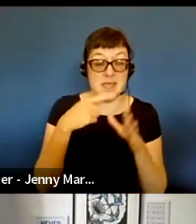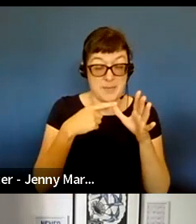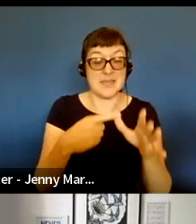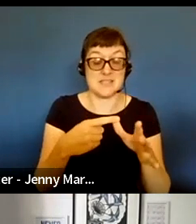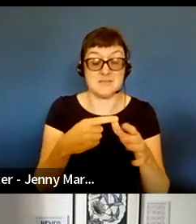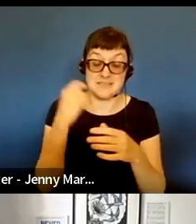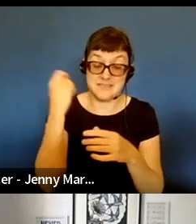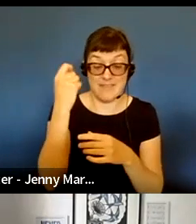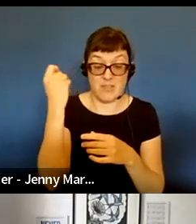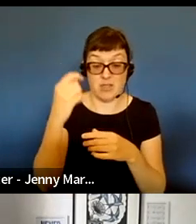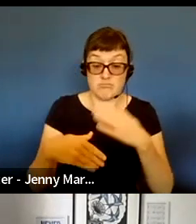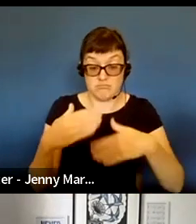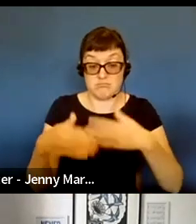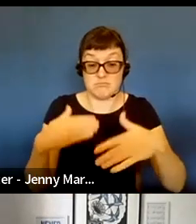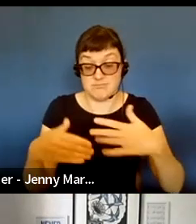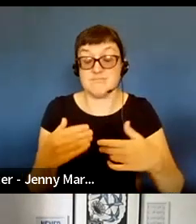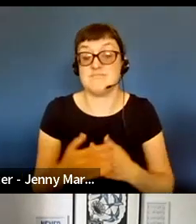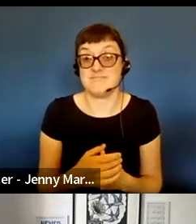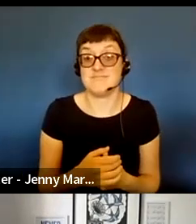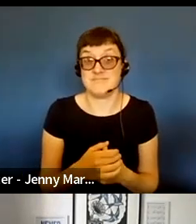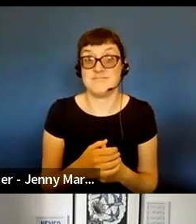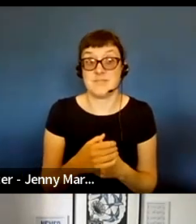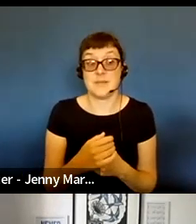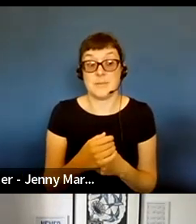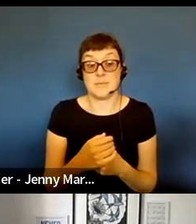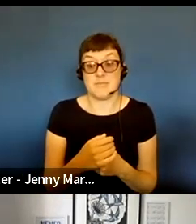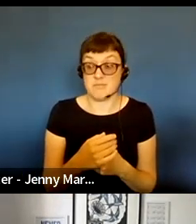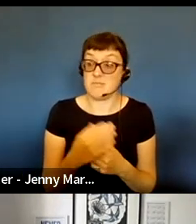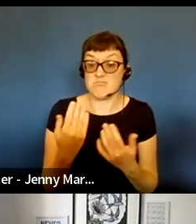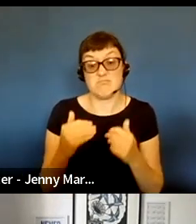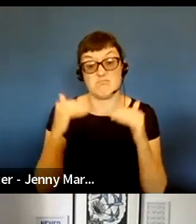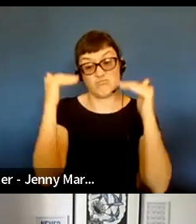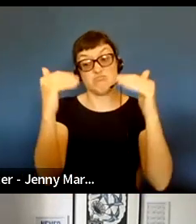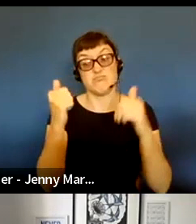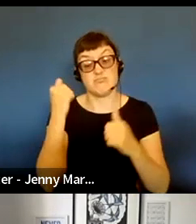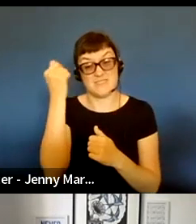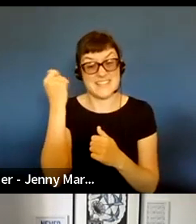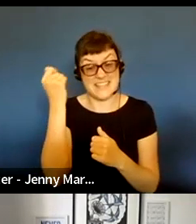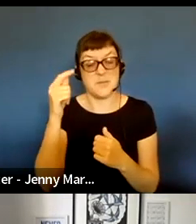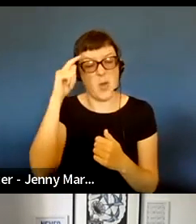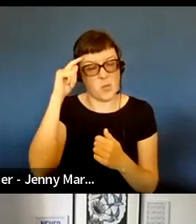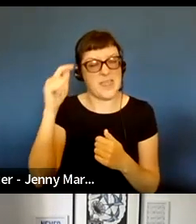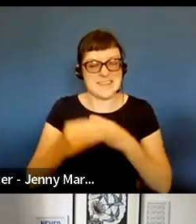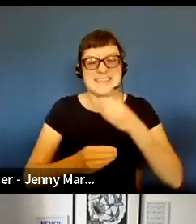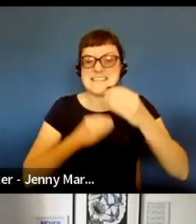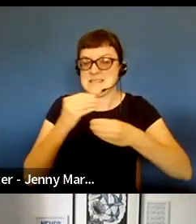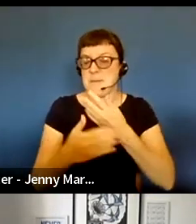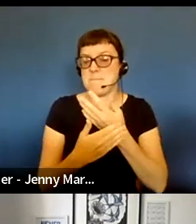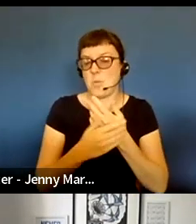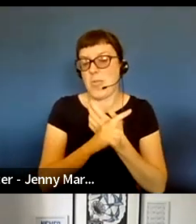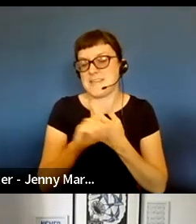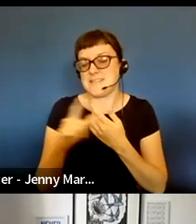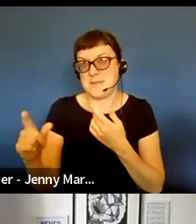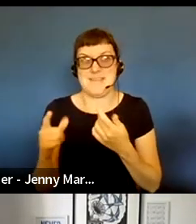who came through and a relatively high success rate, but I'm sure we'll get into other things later, but that's